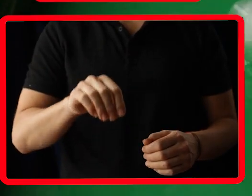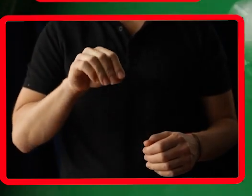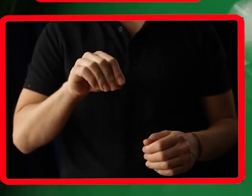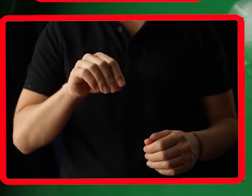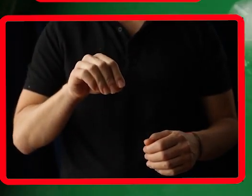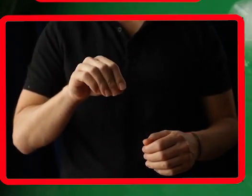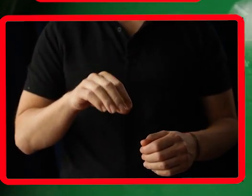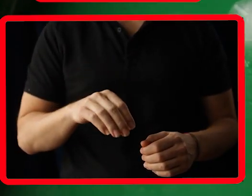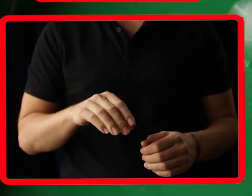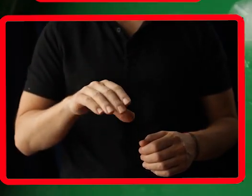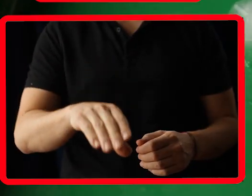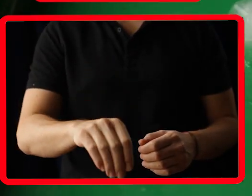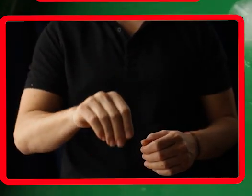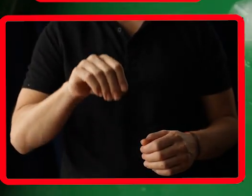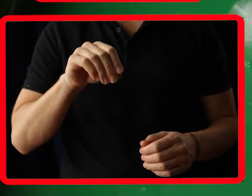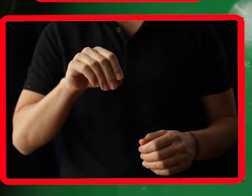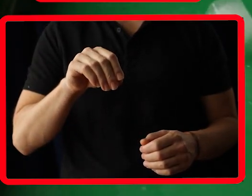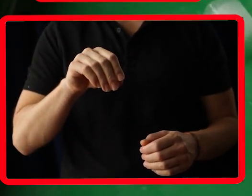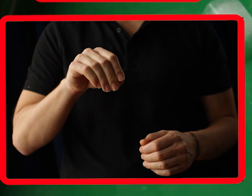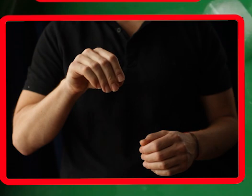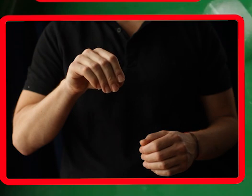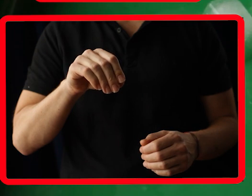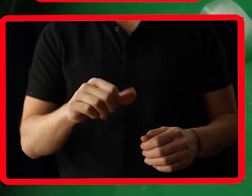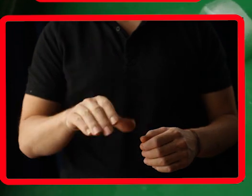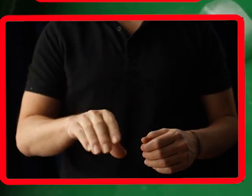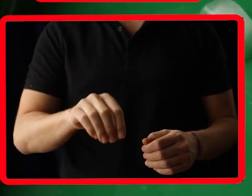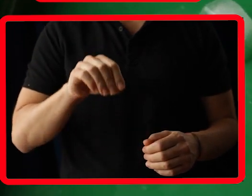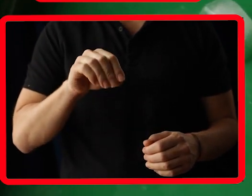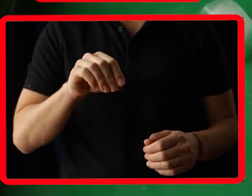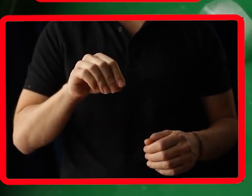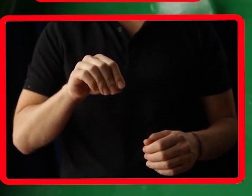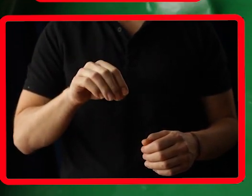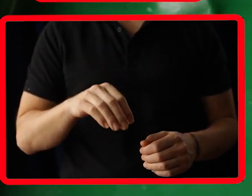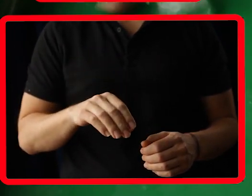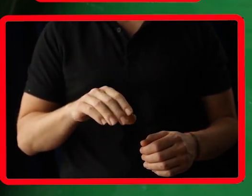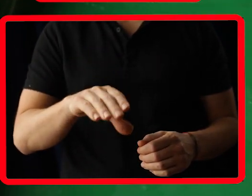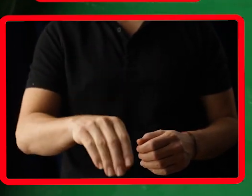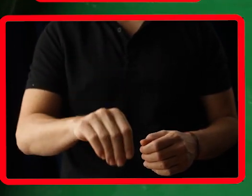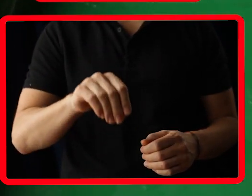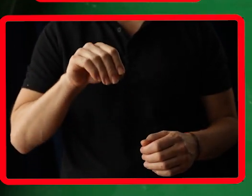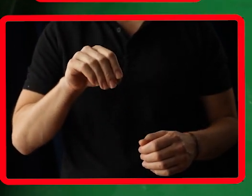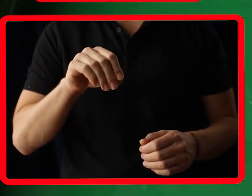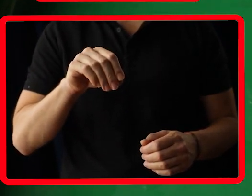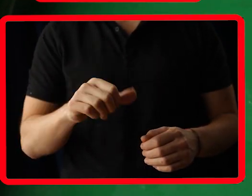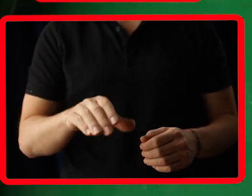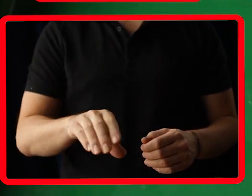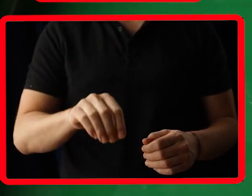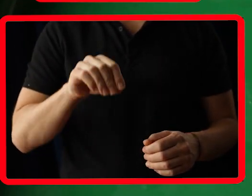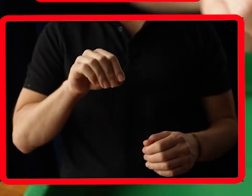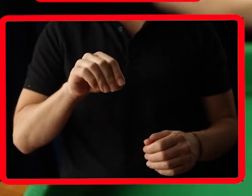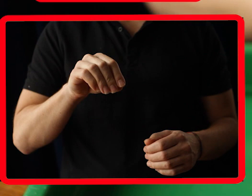of objects, to extend the amount of time a student handles a material, to develop and support a greater understanding,